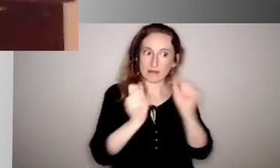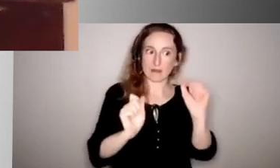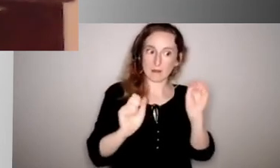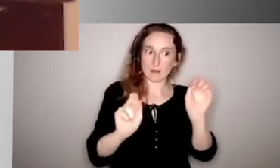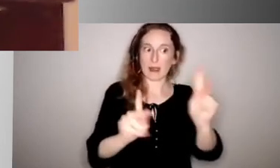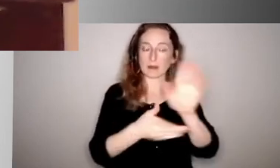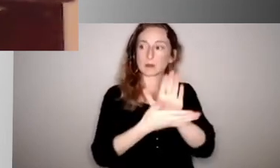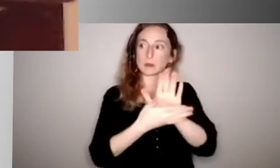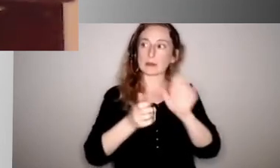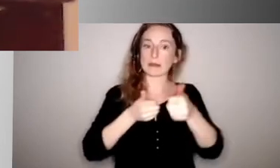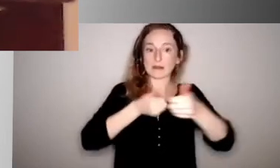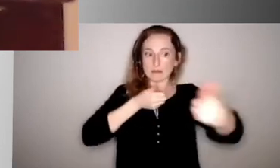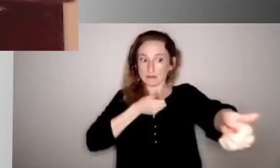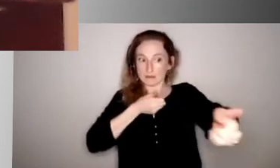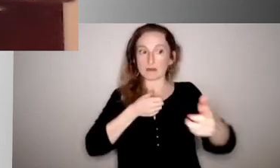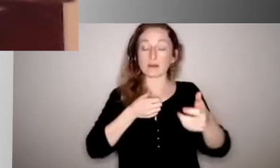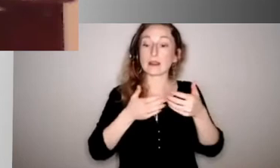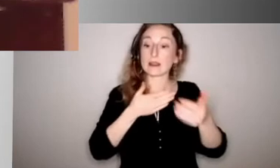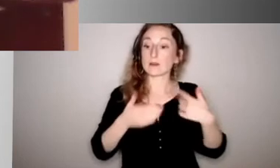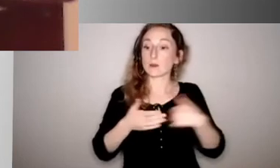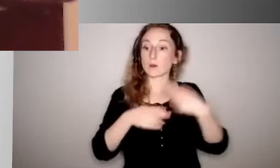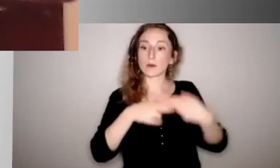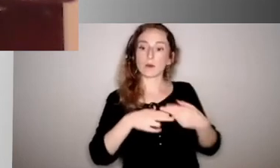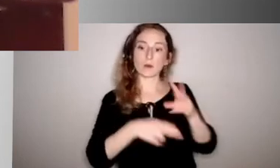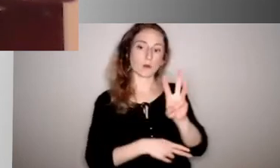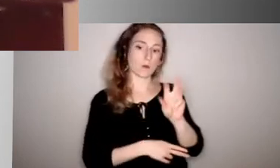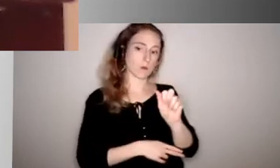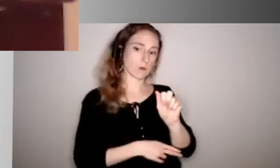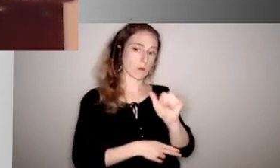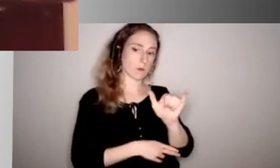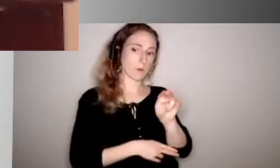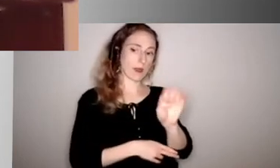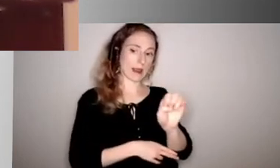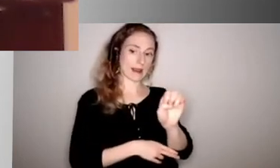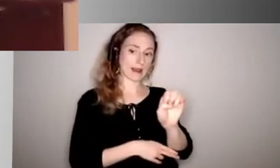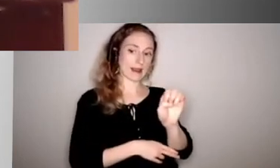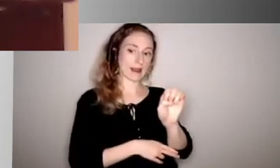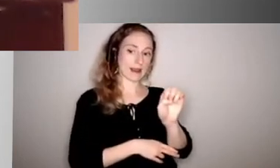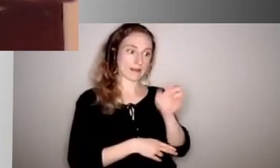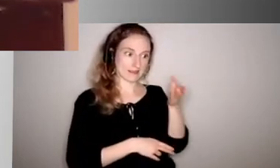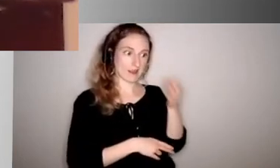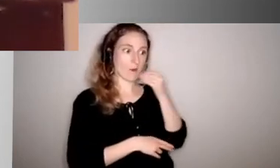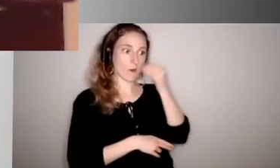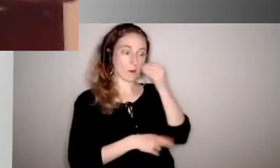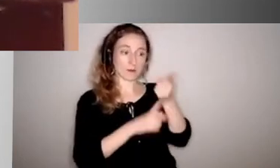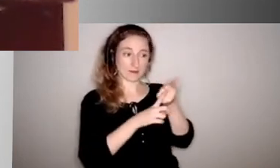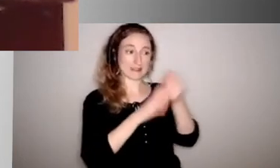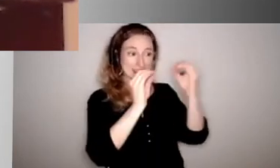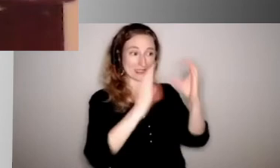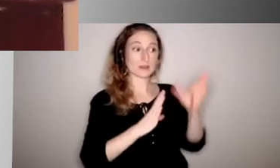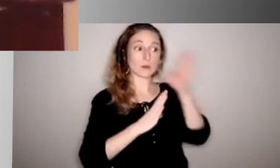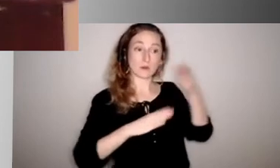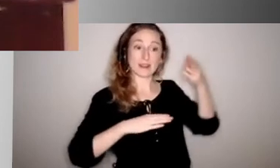even with our remote learning teachers, what we're calling Wayne at Home, those teachers will be located in a physical building, in a physical classroom, or a